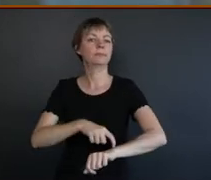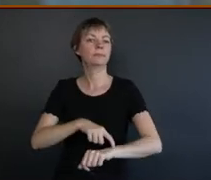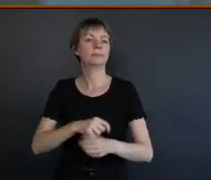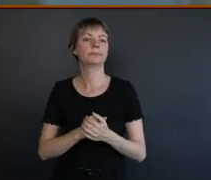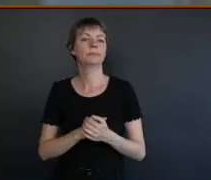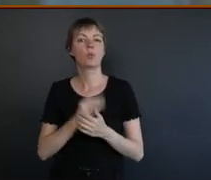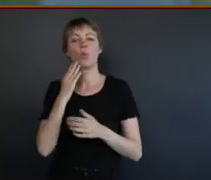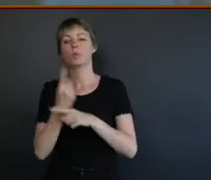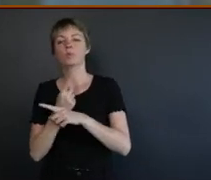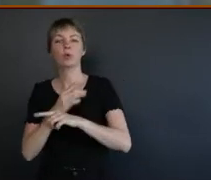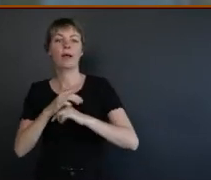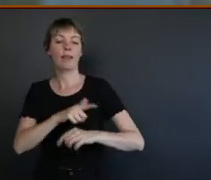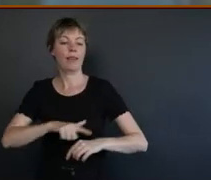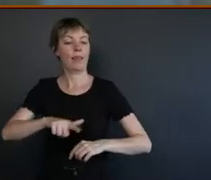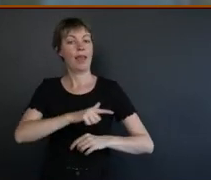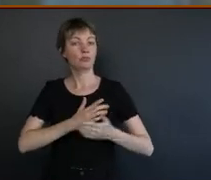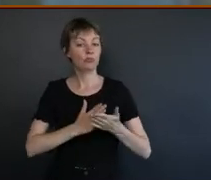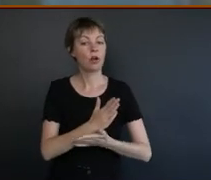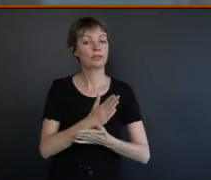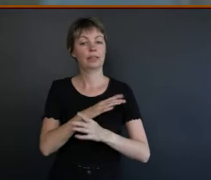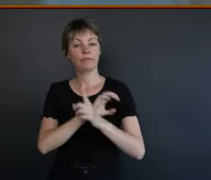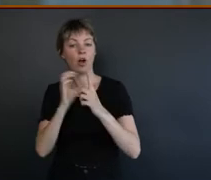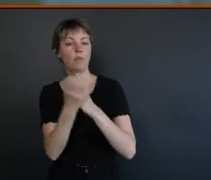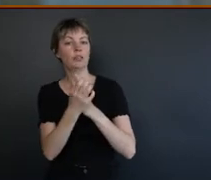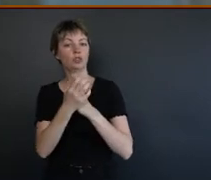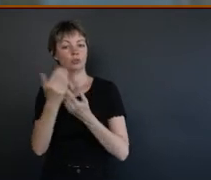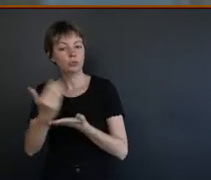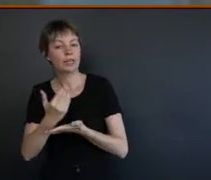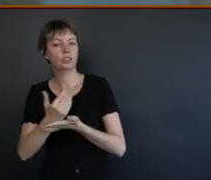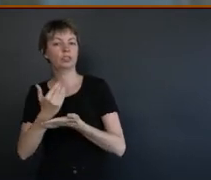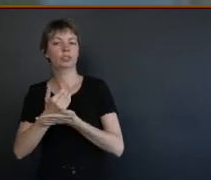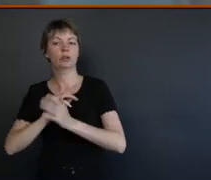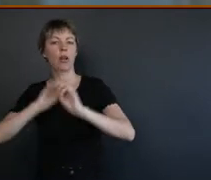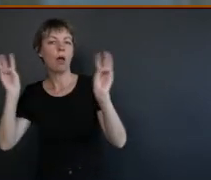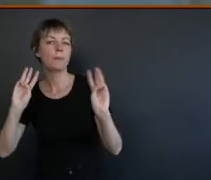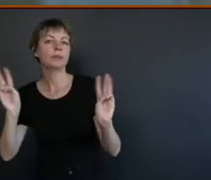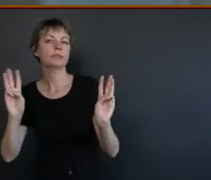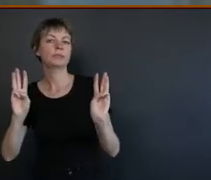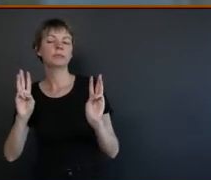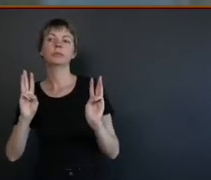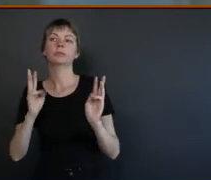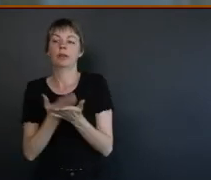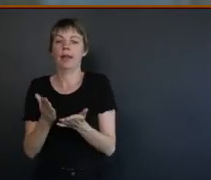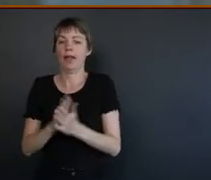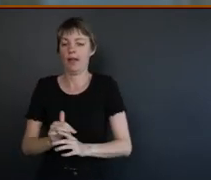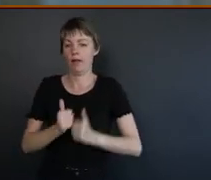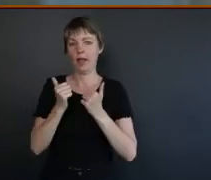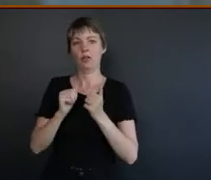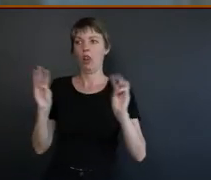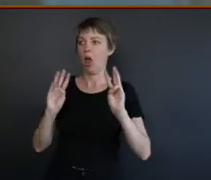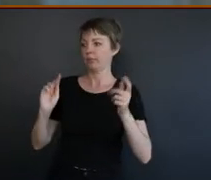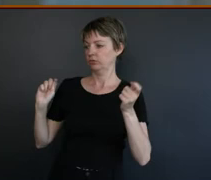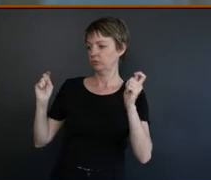land rights and our environmental protection and especially climate as well. the way that our climate is